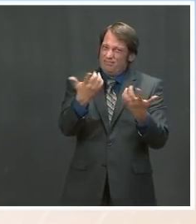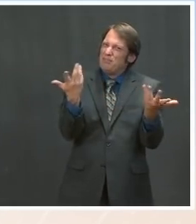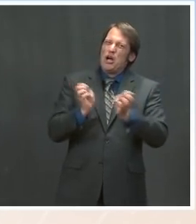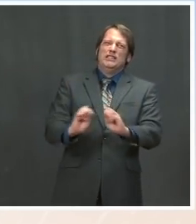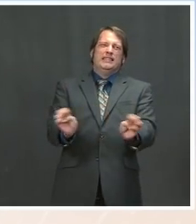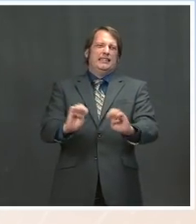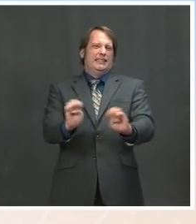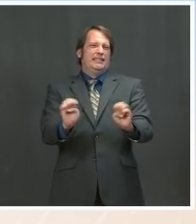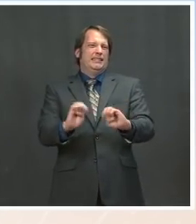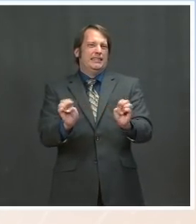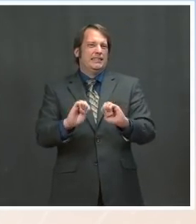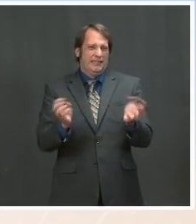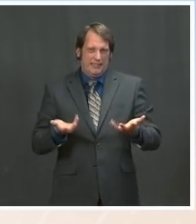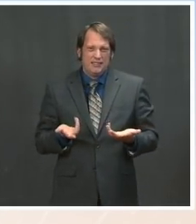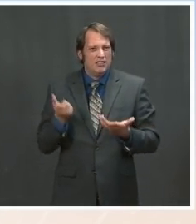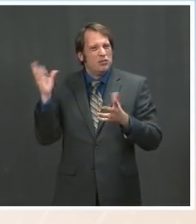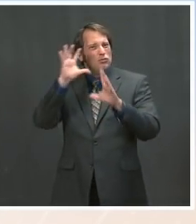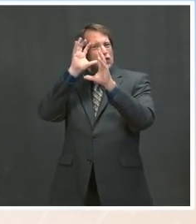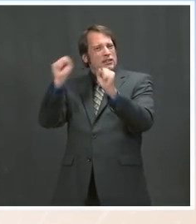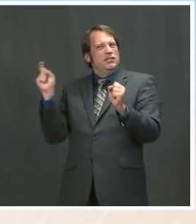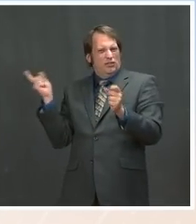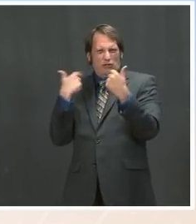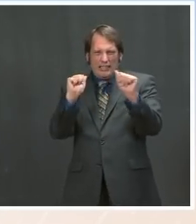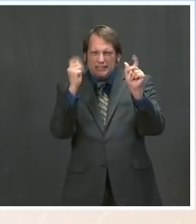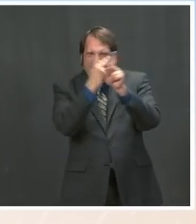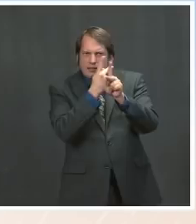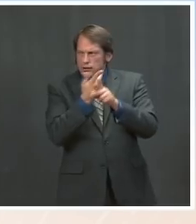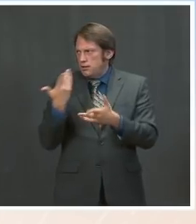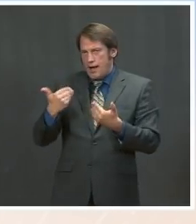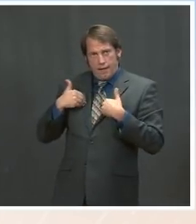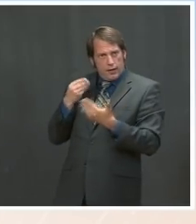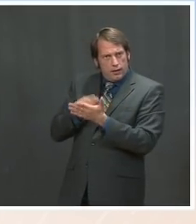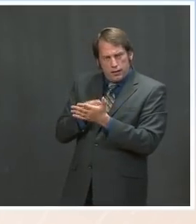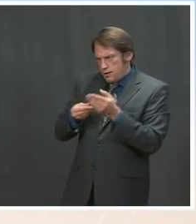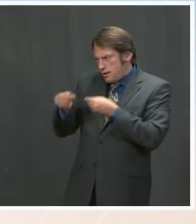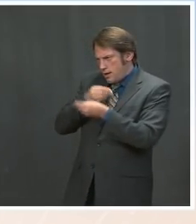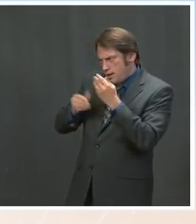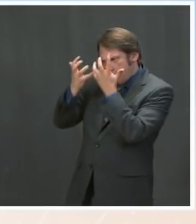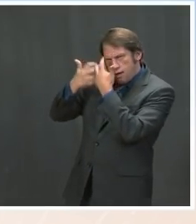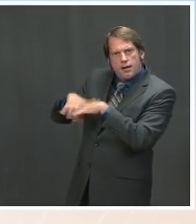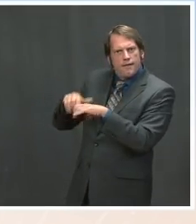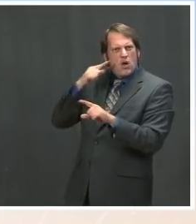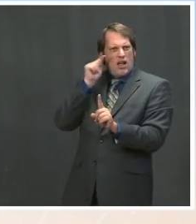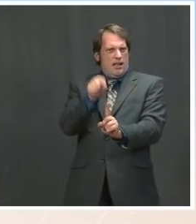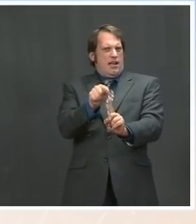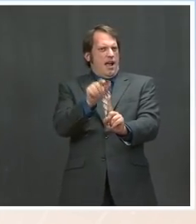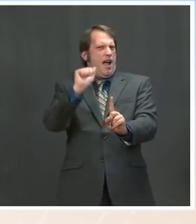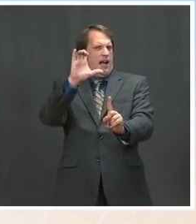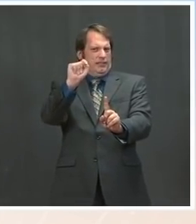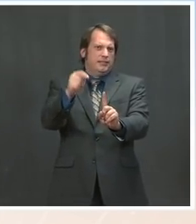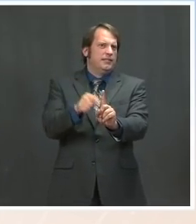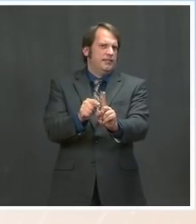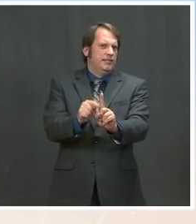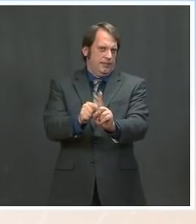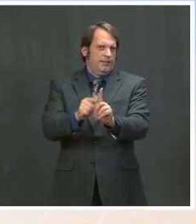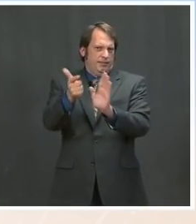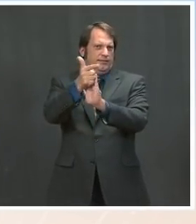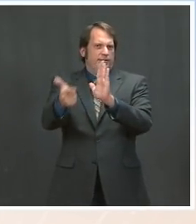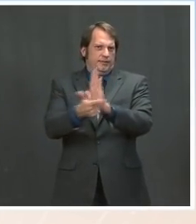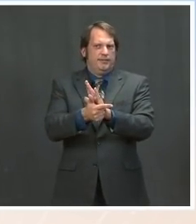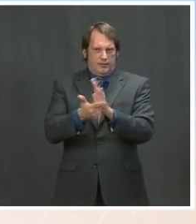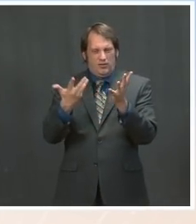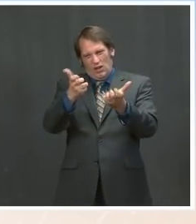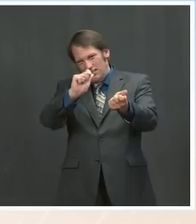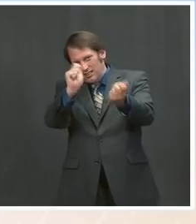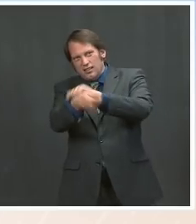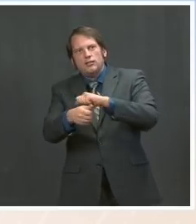Justice's Civil Rights Division by millions of dollars in order to advance accountability and reform for abusive police practices. And